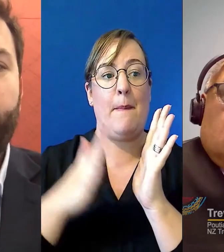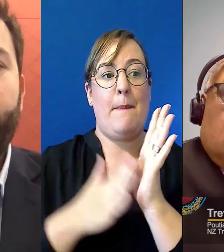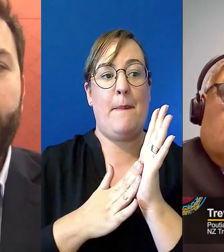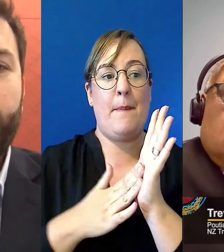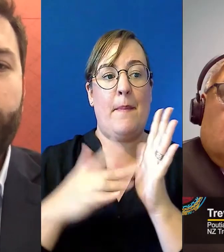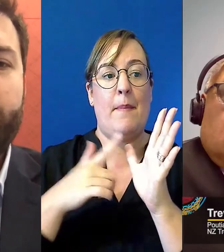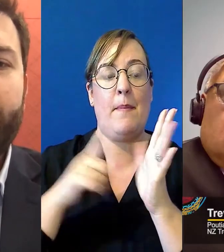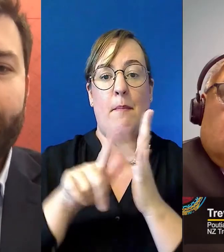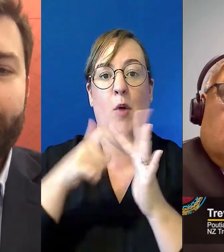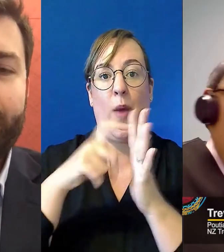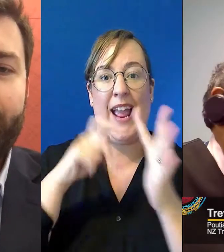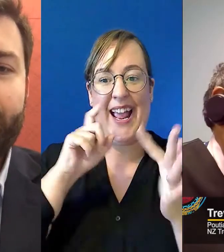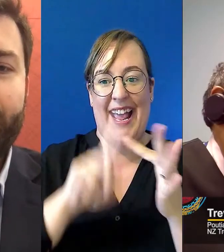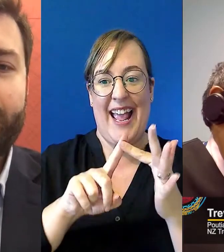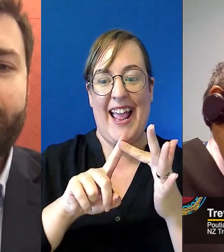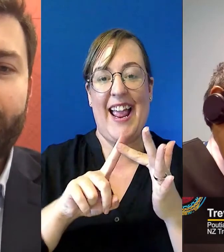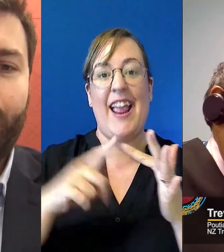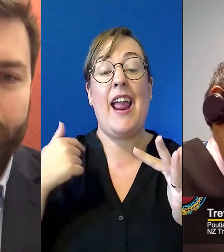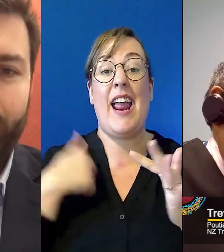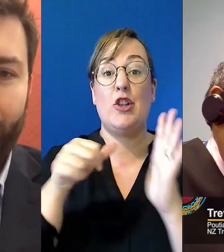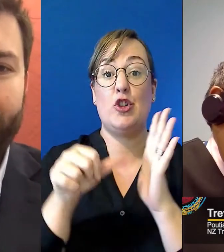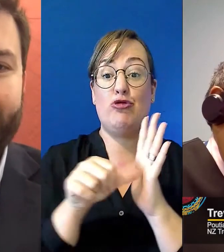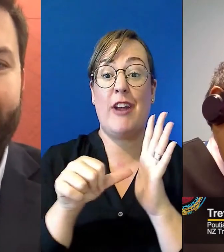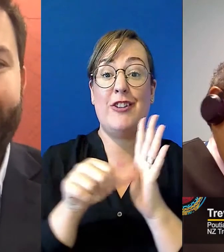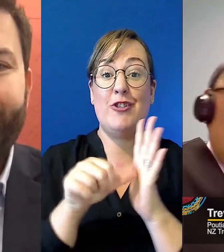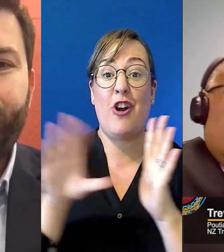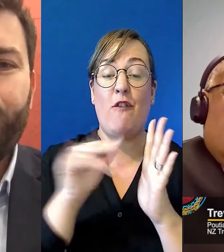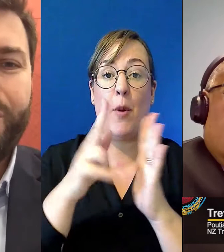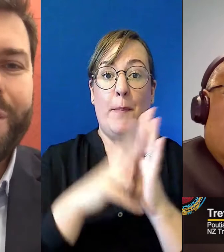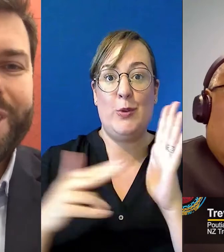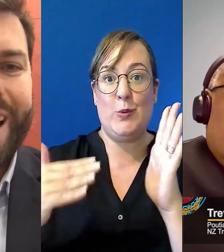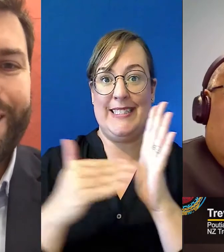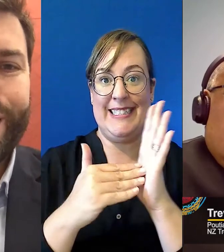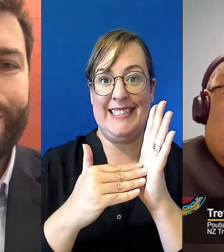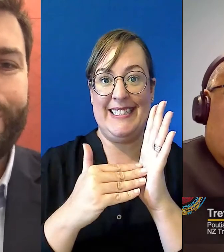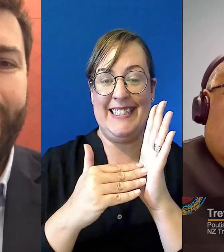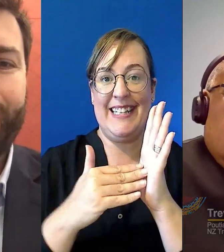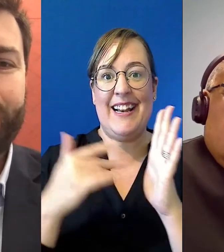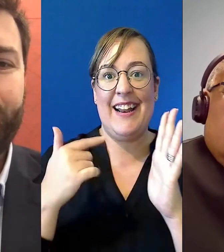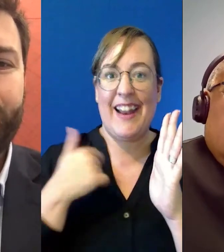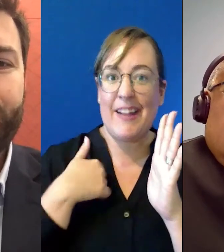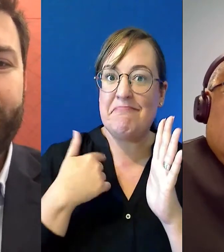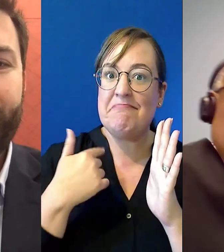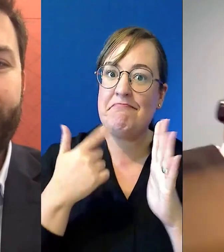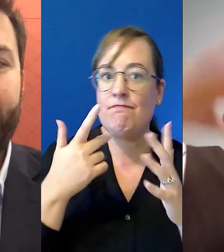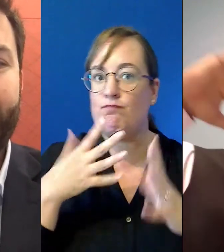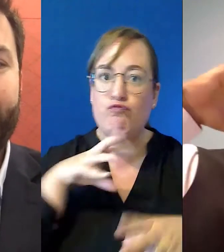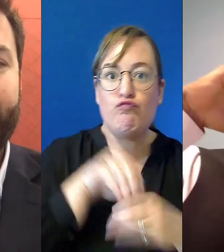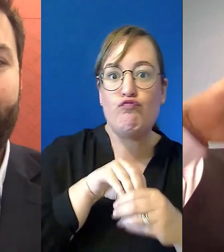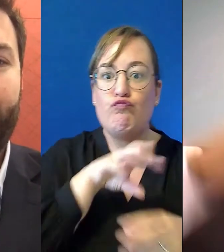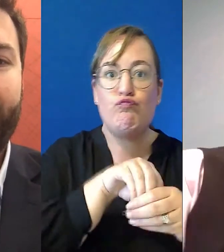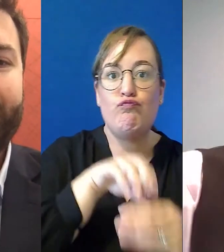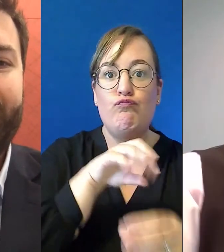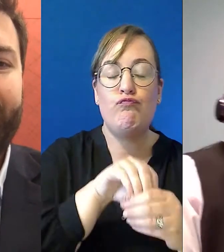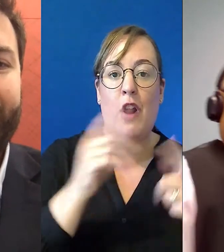Treasury New Zealand and is considered I'm told as a mover and shaker in Maori circles in New Zealand and